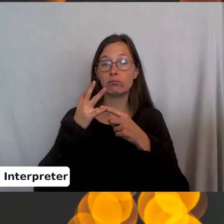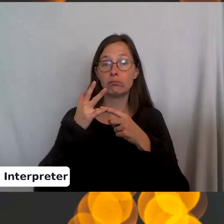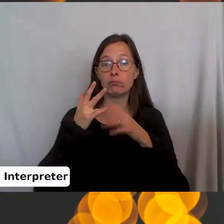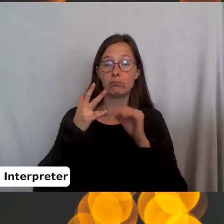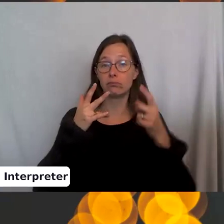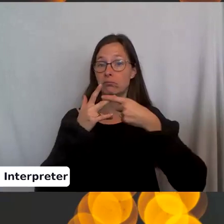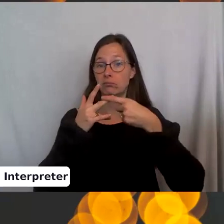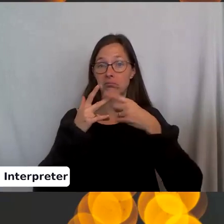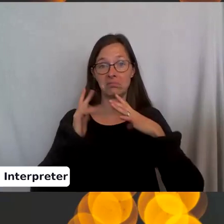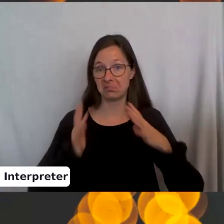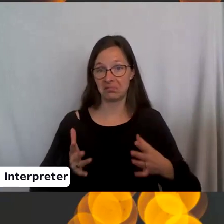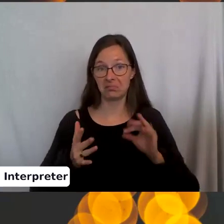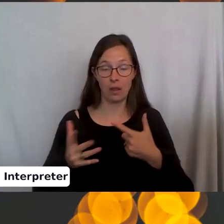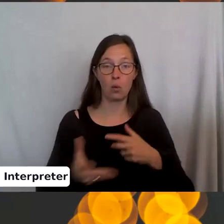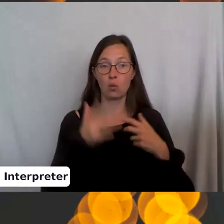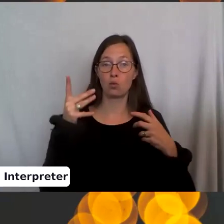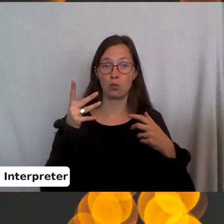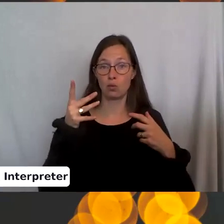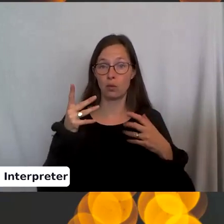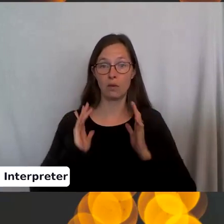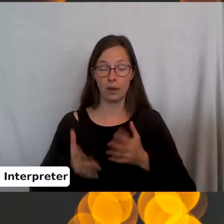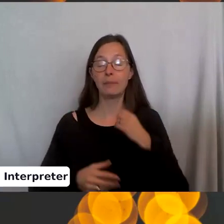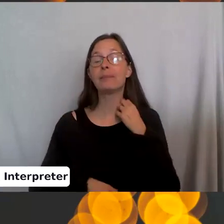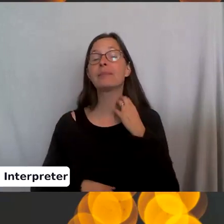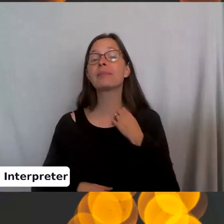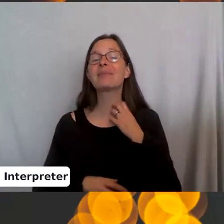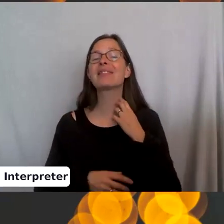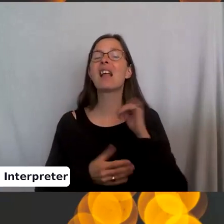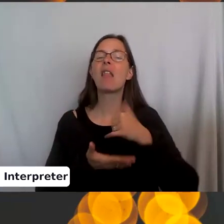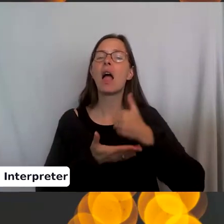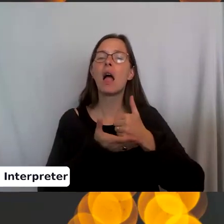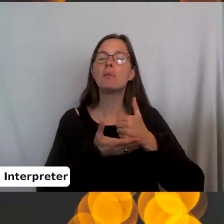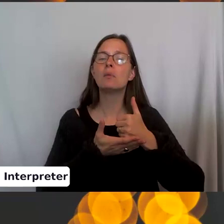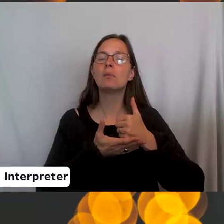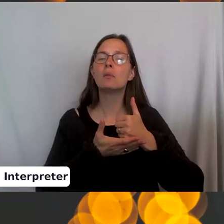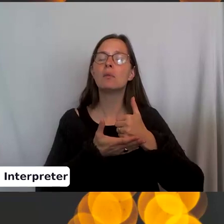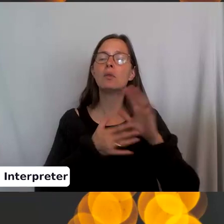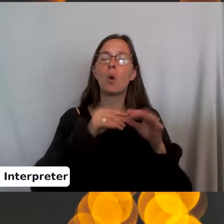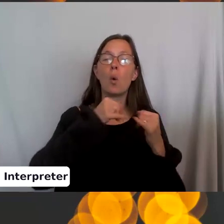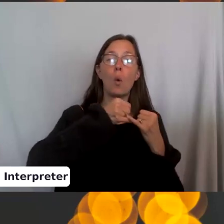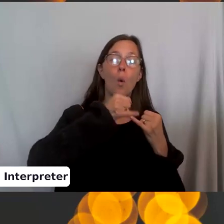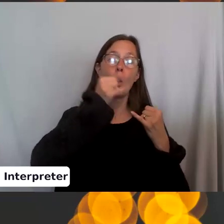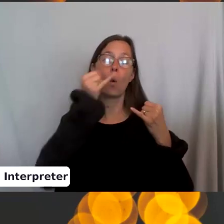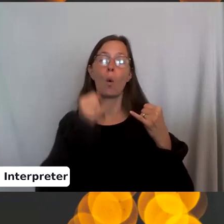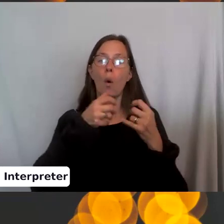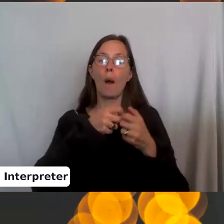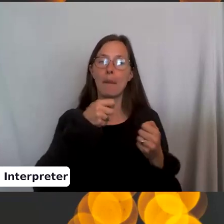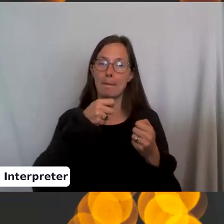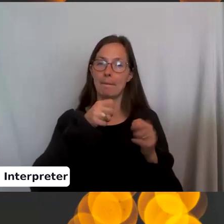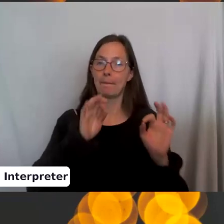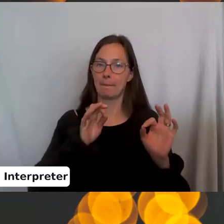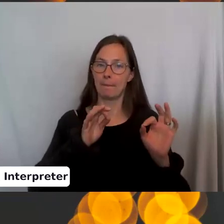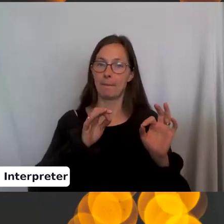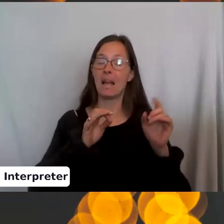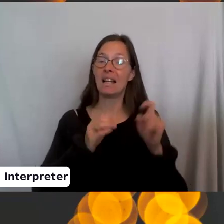middle finger and then hold it up like this. And it really just, it just keeps this tight because it's pulled against this finger. And then as you need more